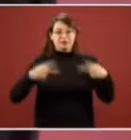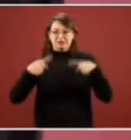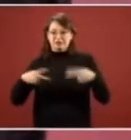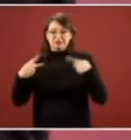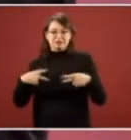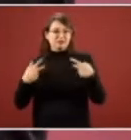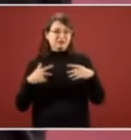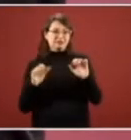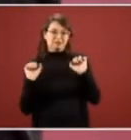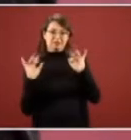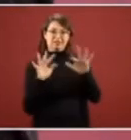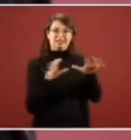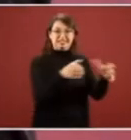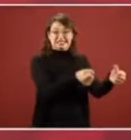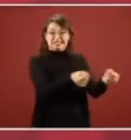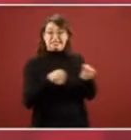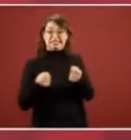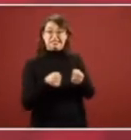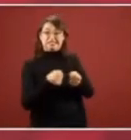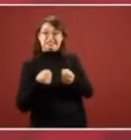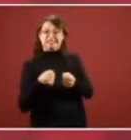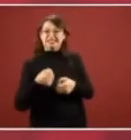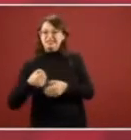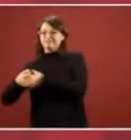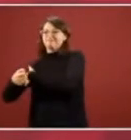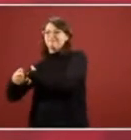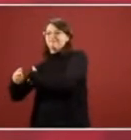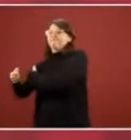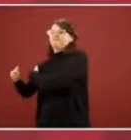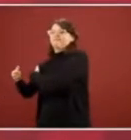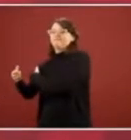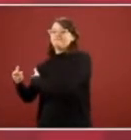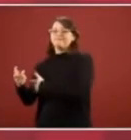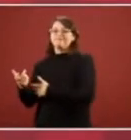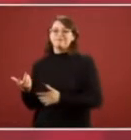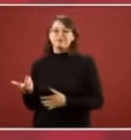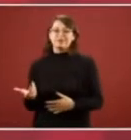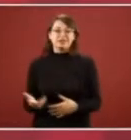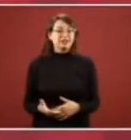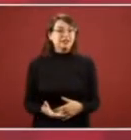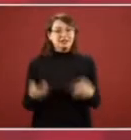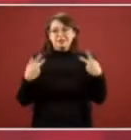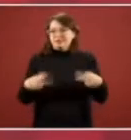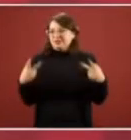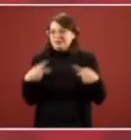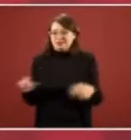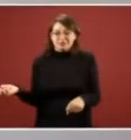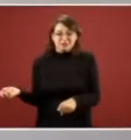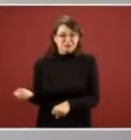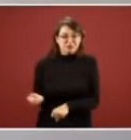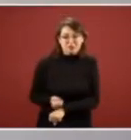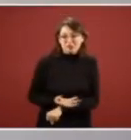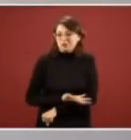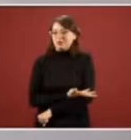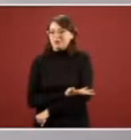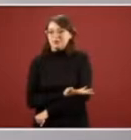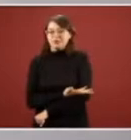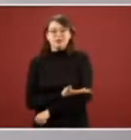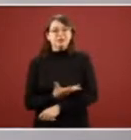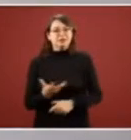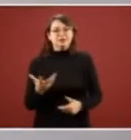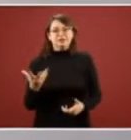because they were pulling and they have a euphoria